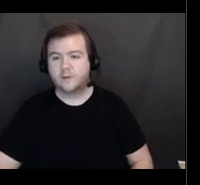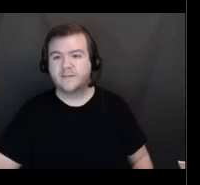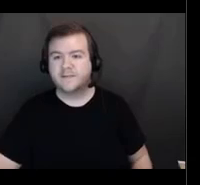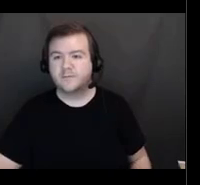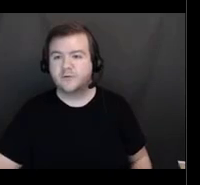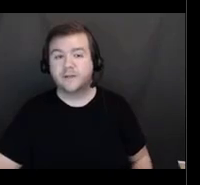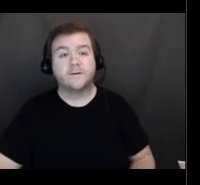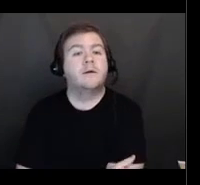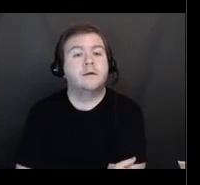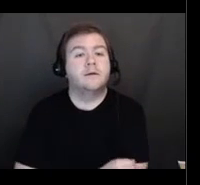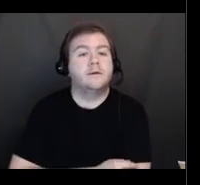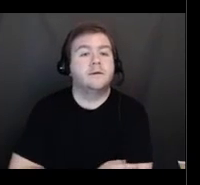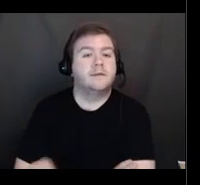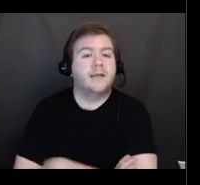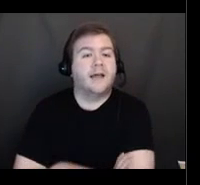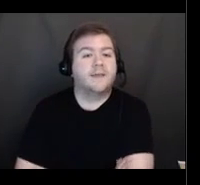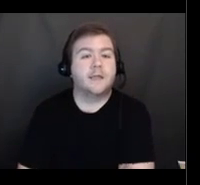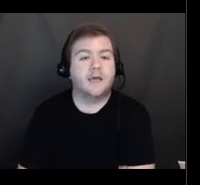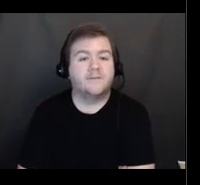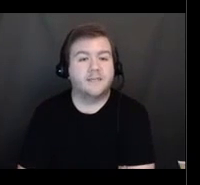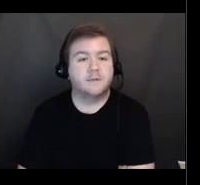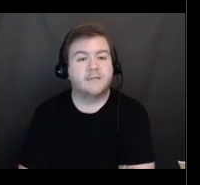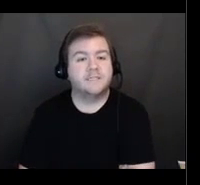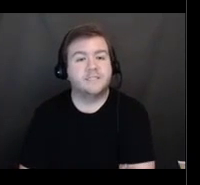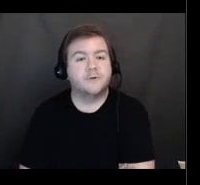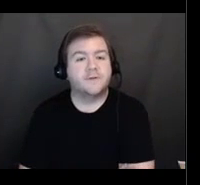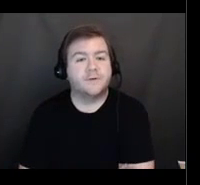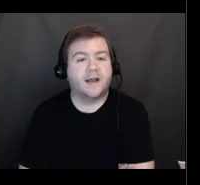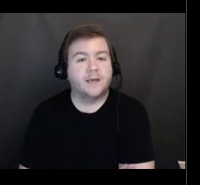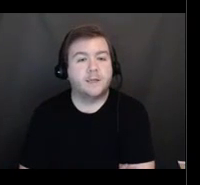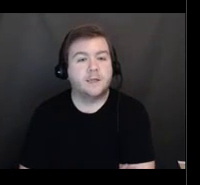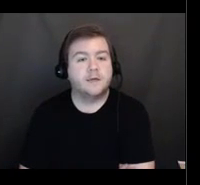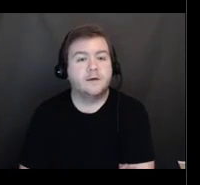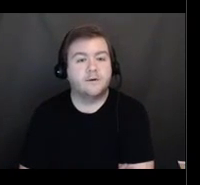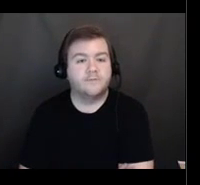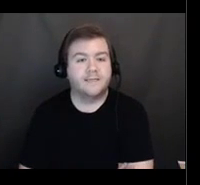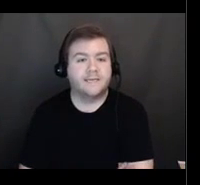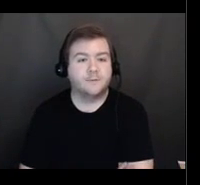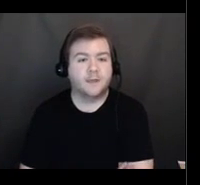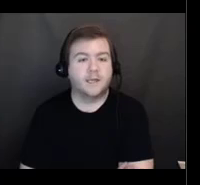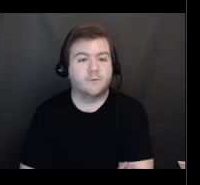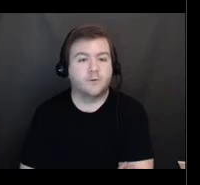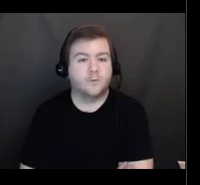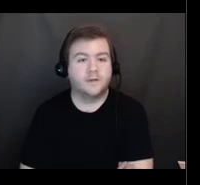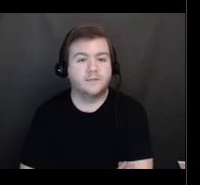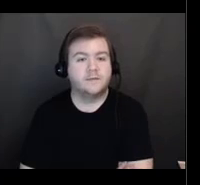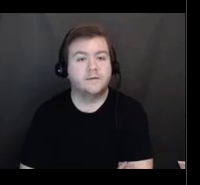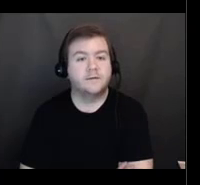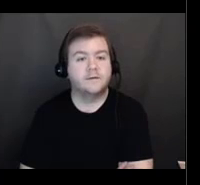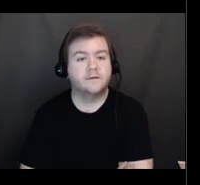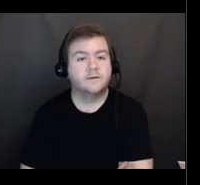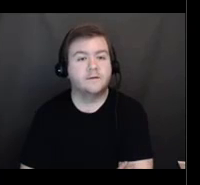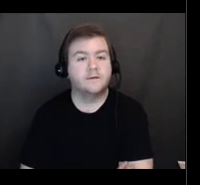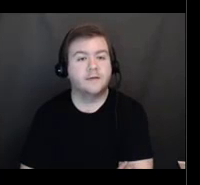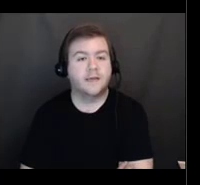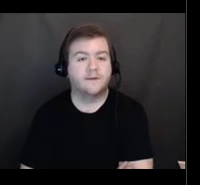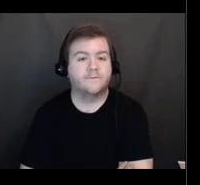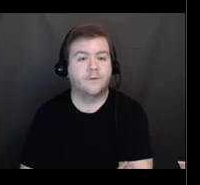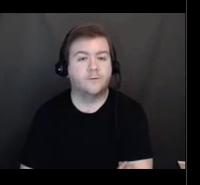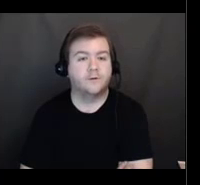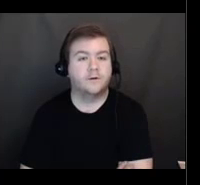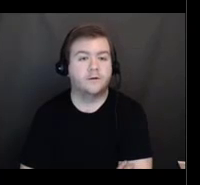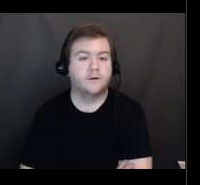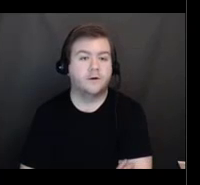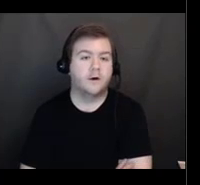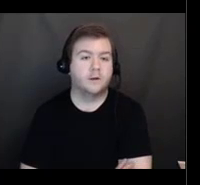phone calls for the deaf community. Hi, this is Alvin. I just wanted to share with you guys relating with 7-1-1 and